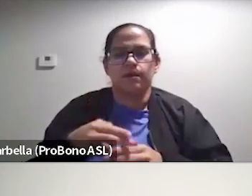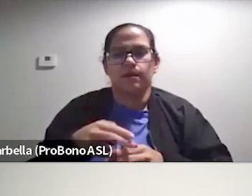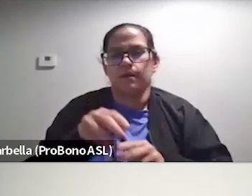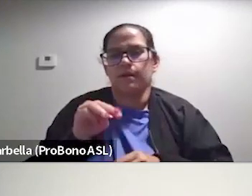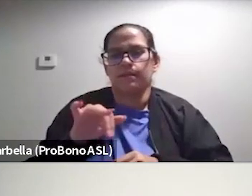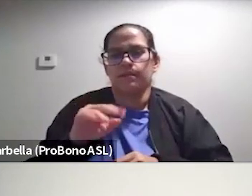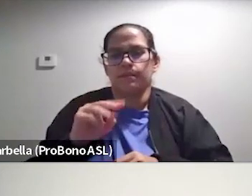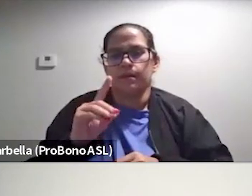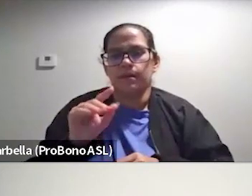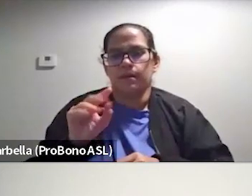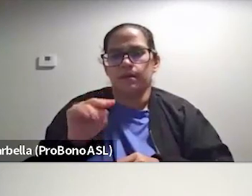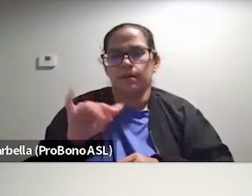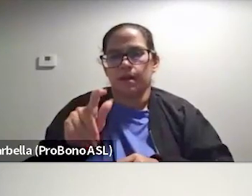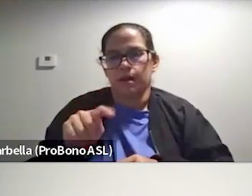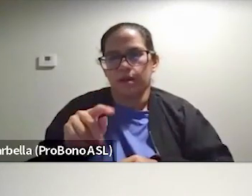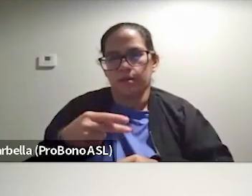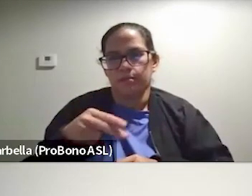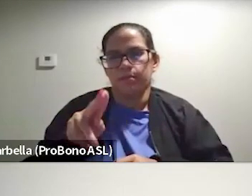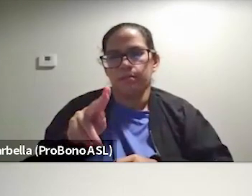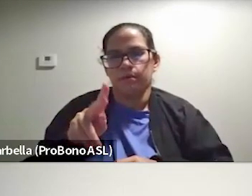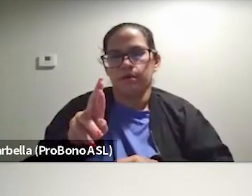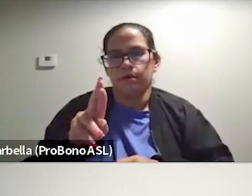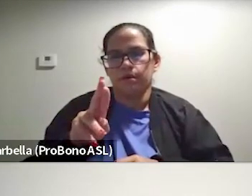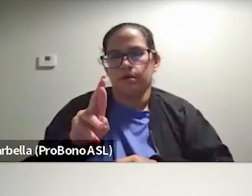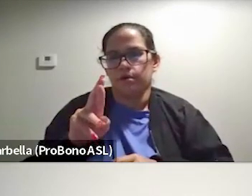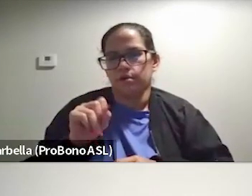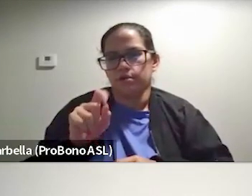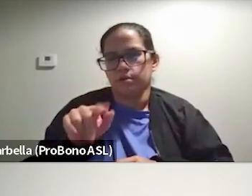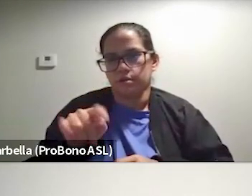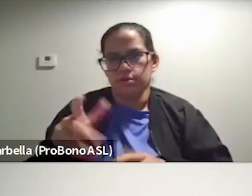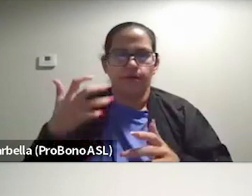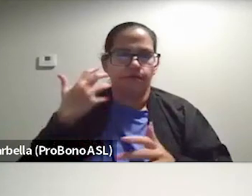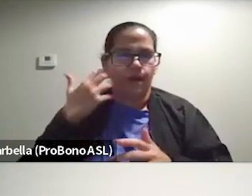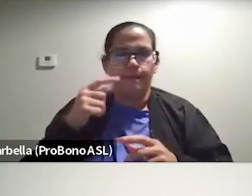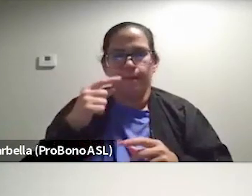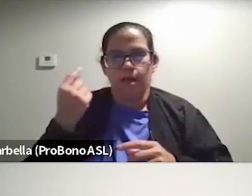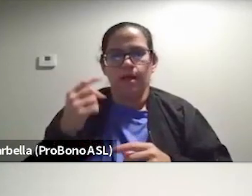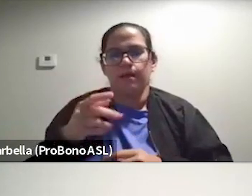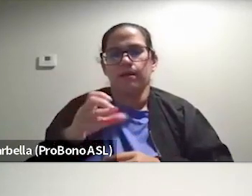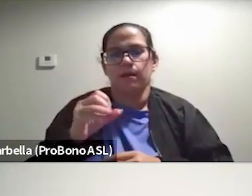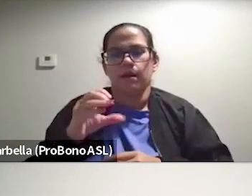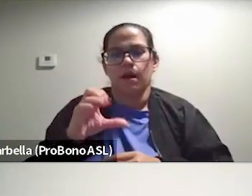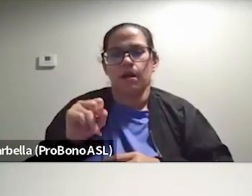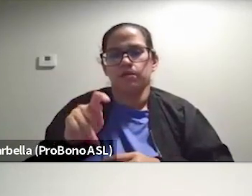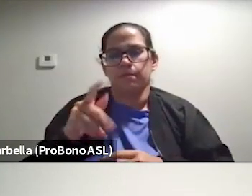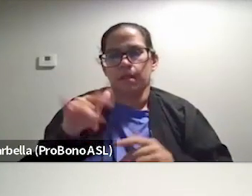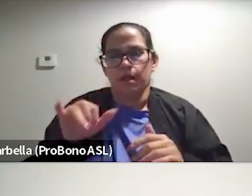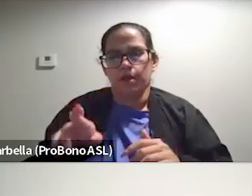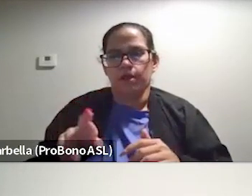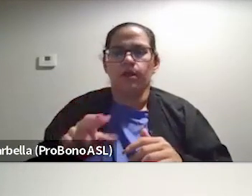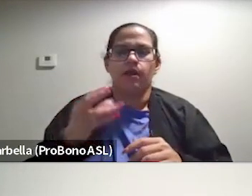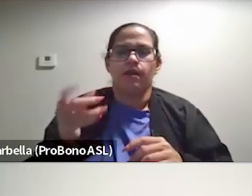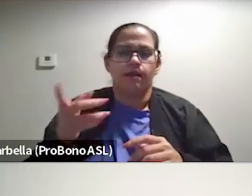Pursuit. Uh, and she's a fact black cosplayer and she just did like Miracle the bunny hero from My Hero